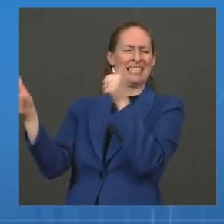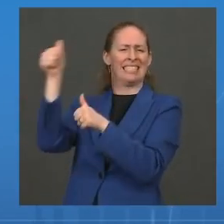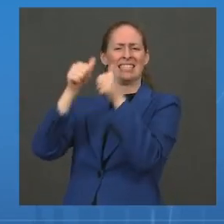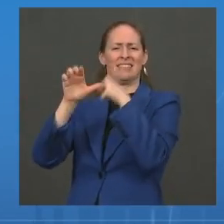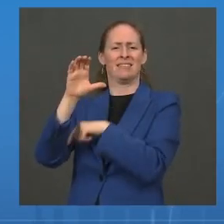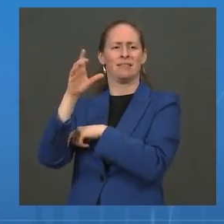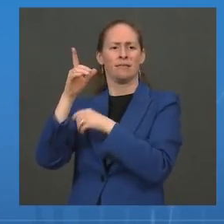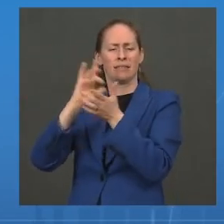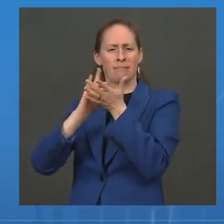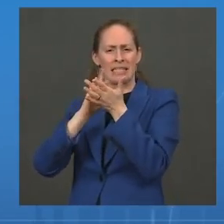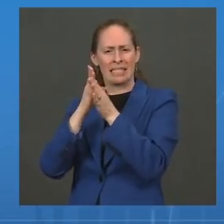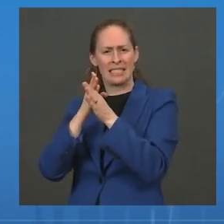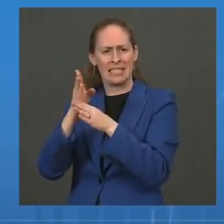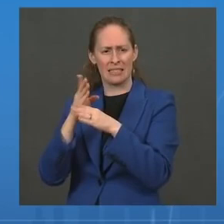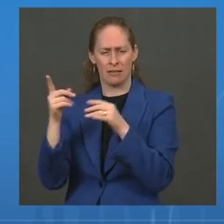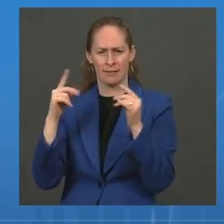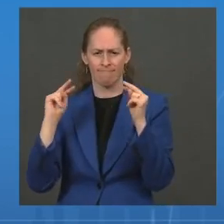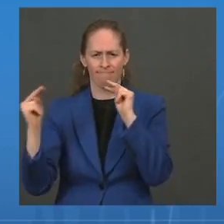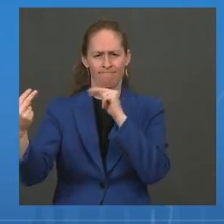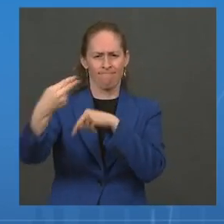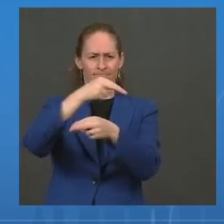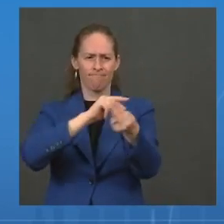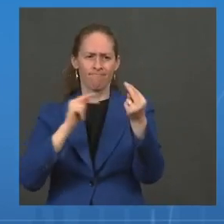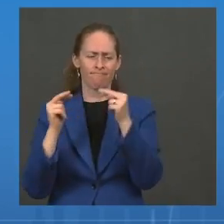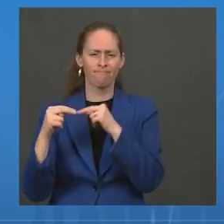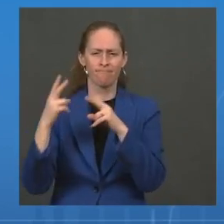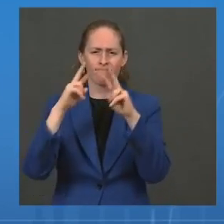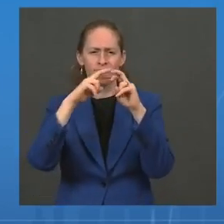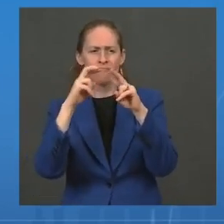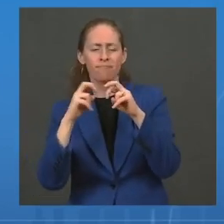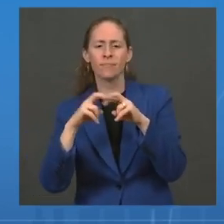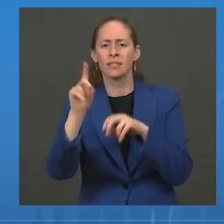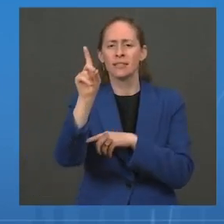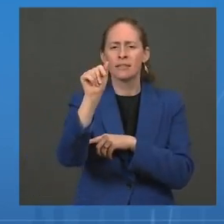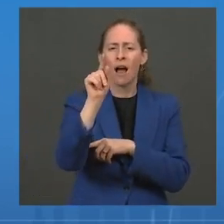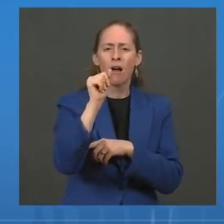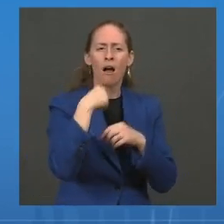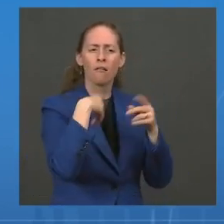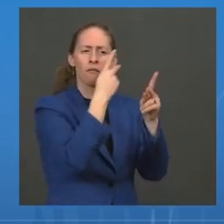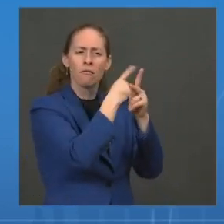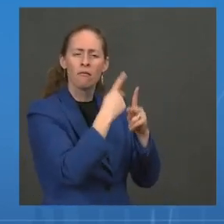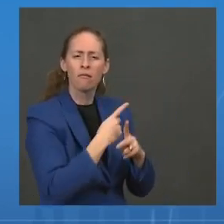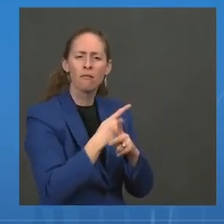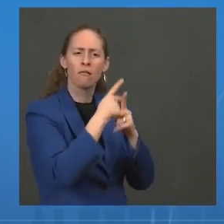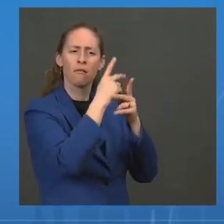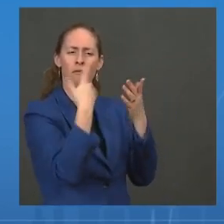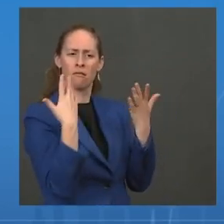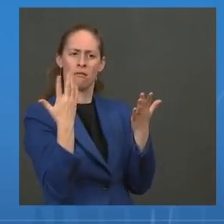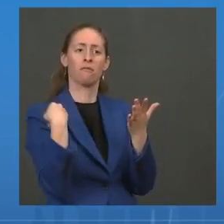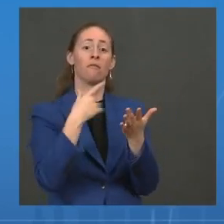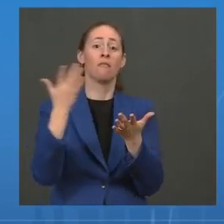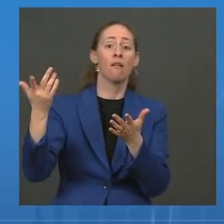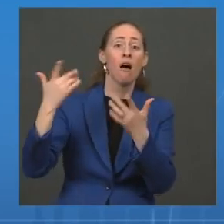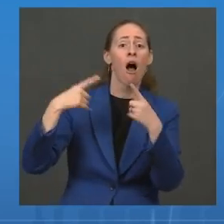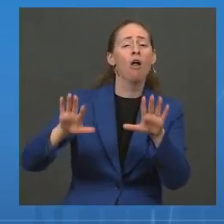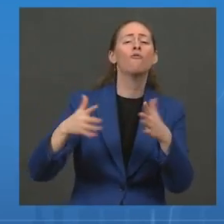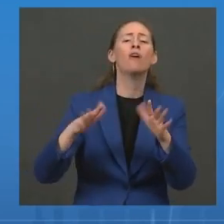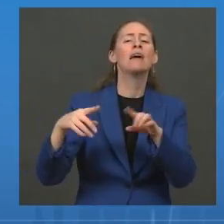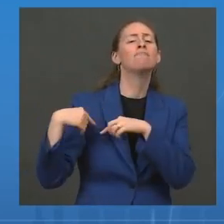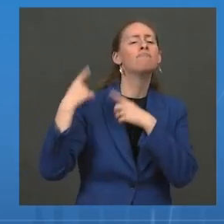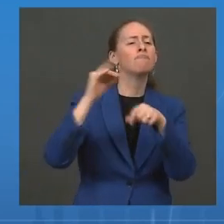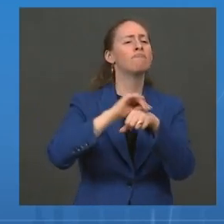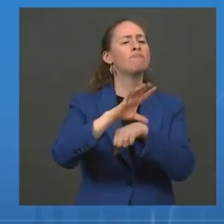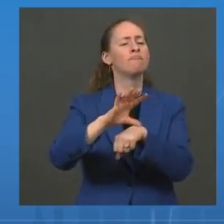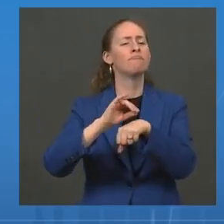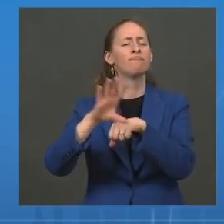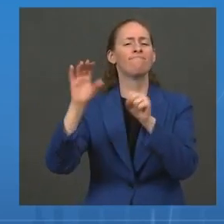collectively provided scientific guidance and trusted counsel throughout this pandemic. The committee members are also parents